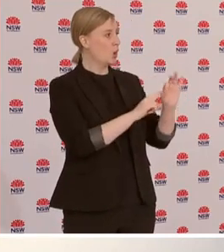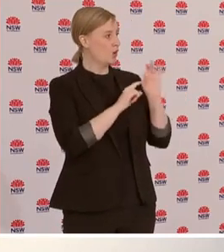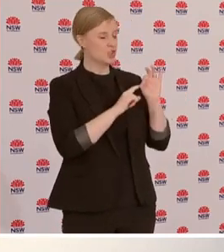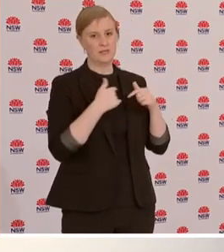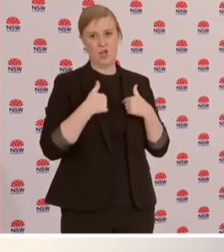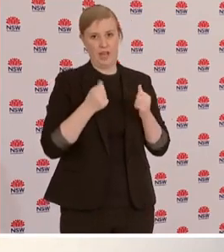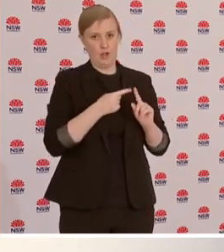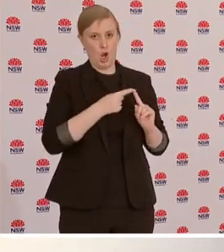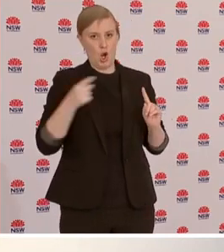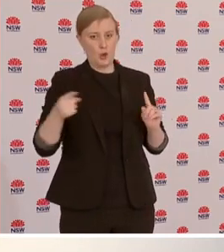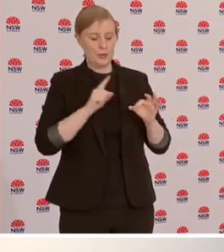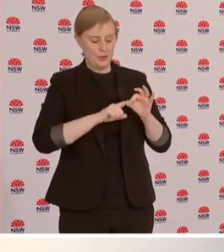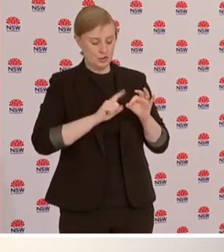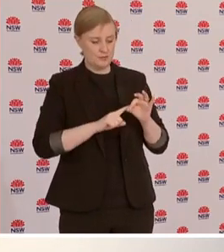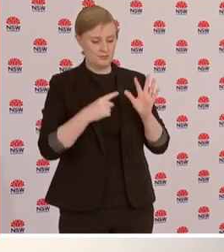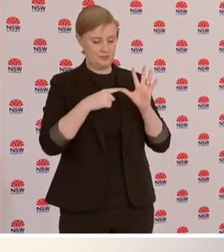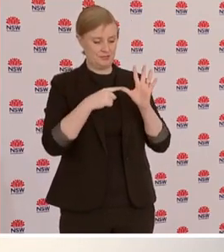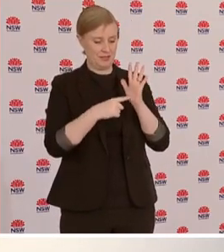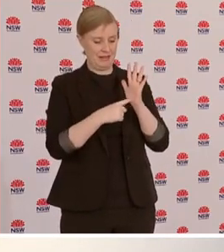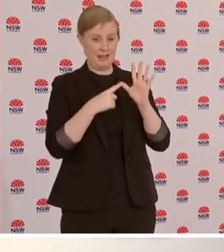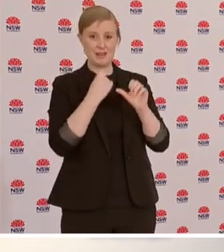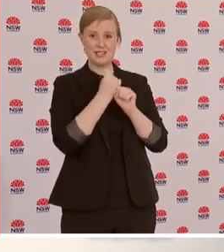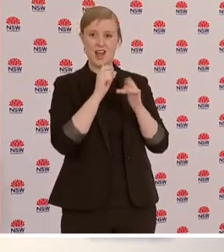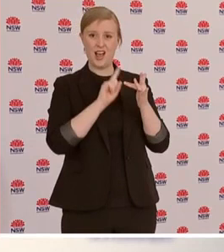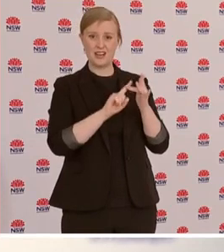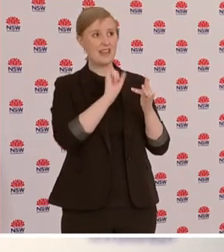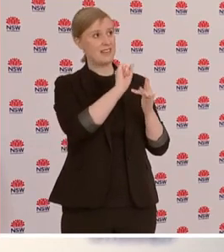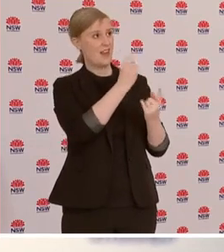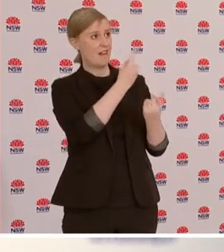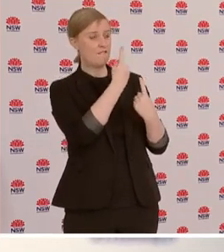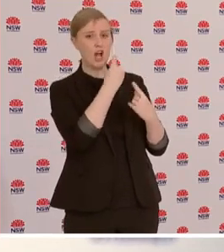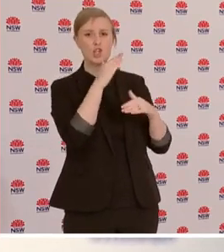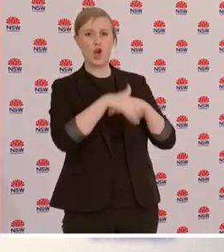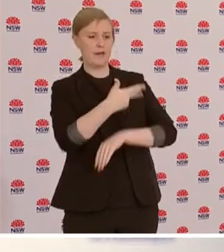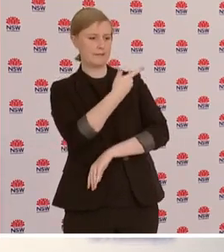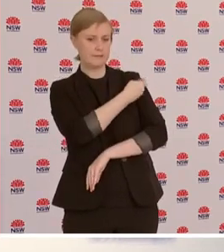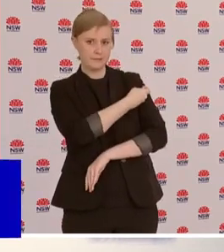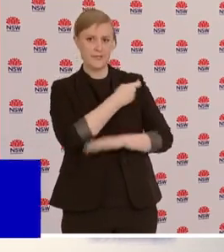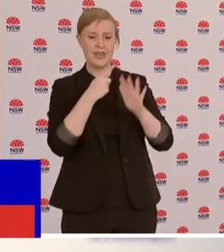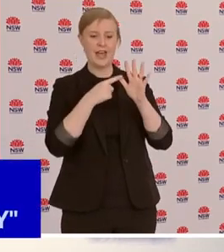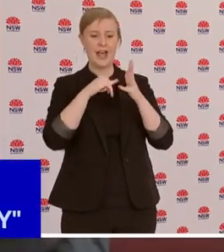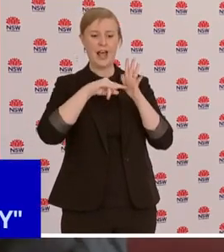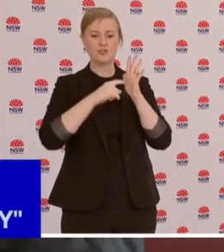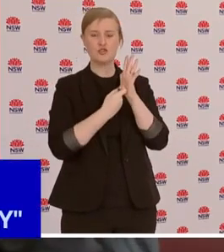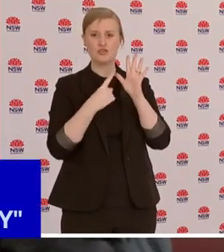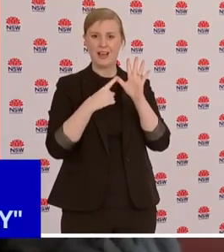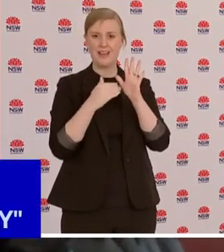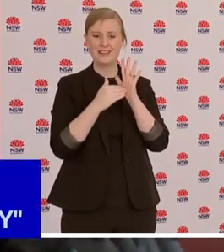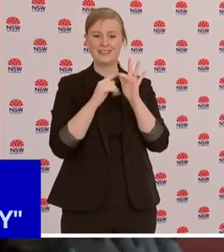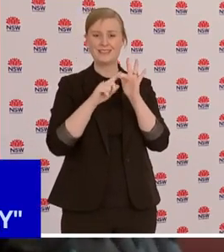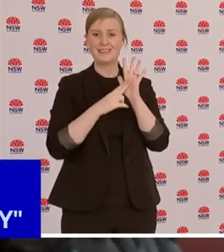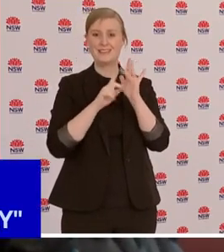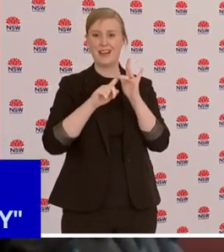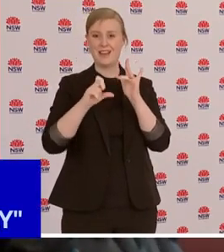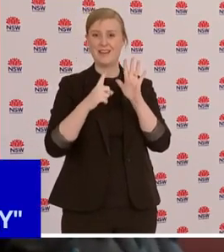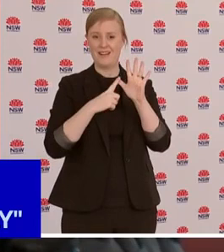advice on AstraZeneca for people over the 18 years of age and you said yourself just a moment ago that even